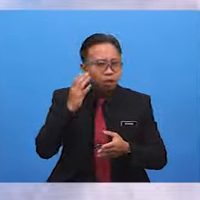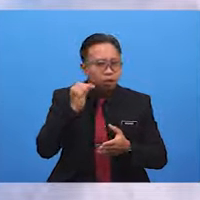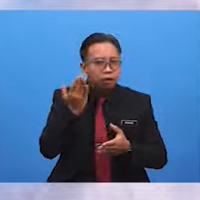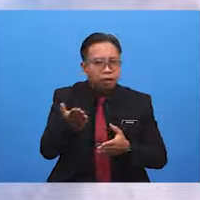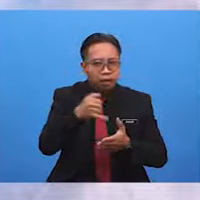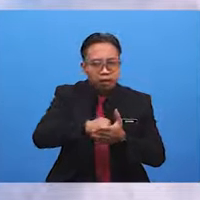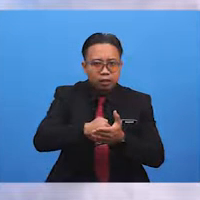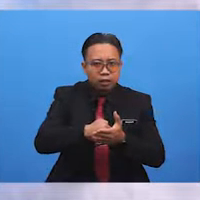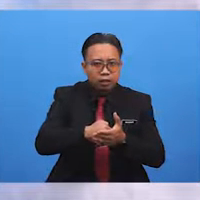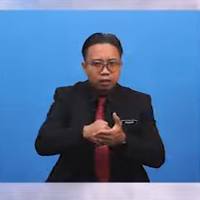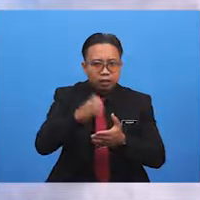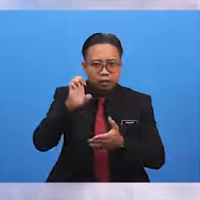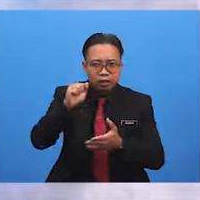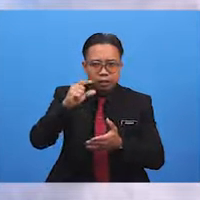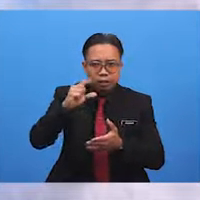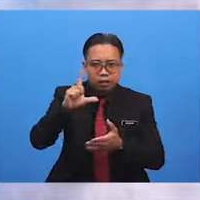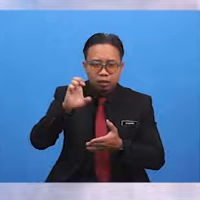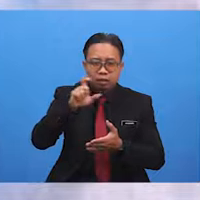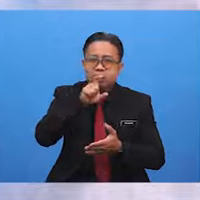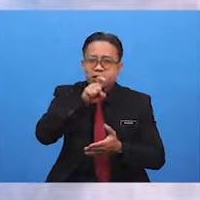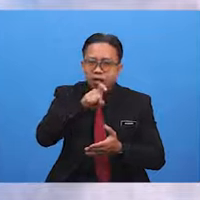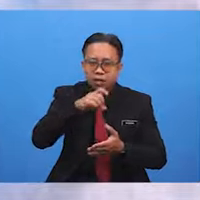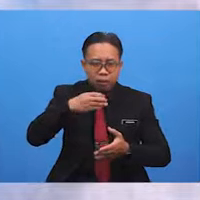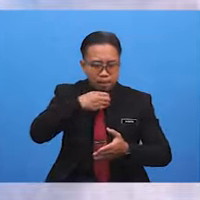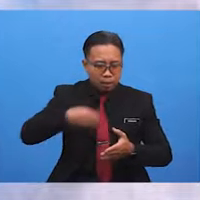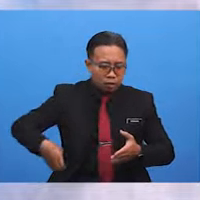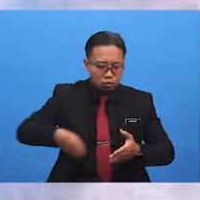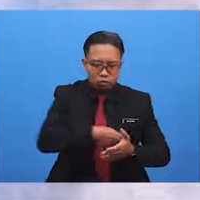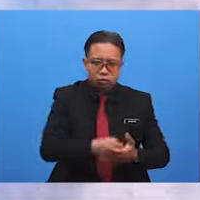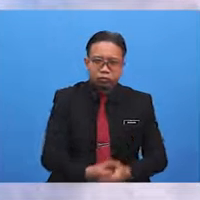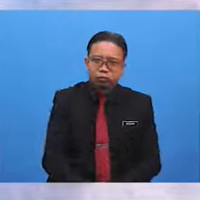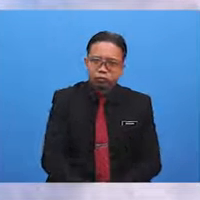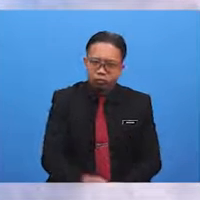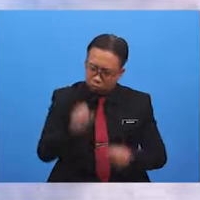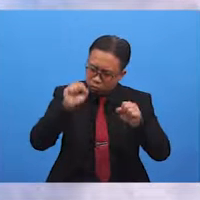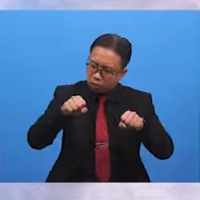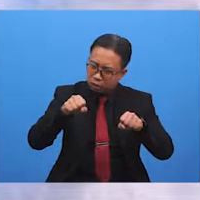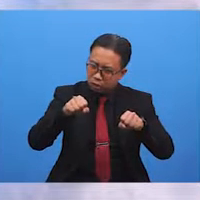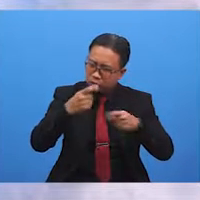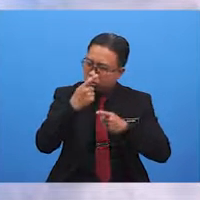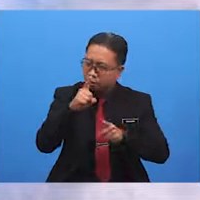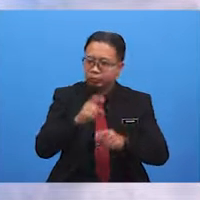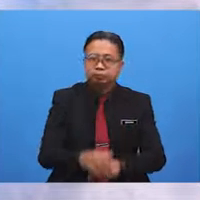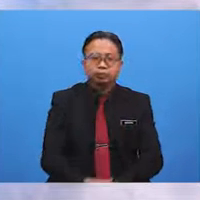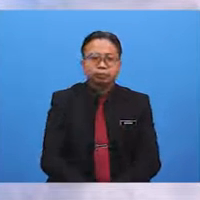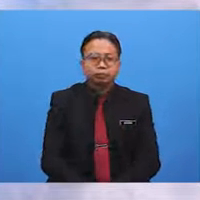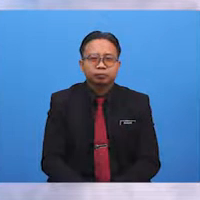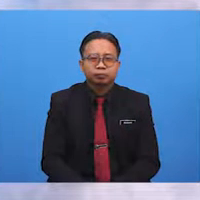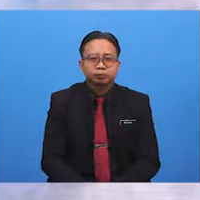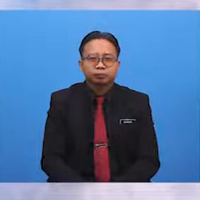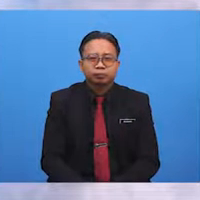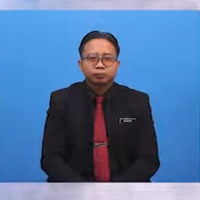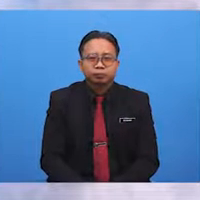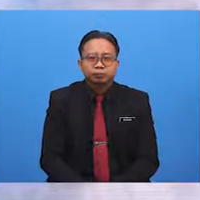Can you form your own question using the word how? Let's set the timer.